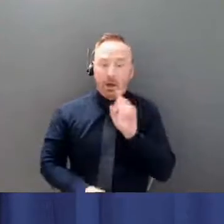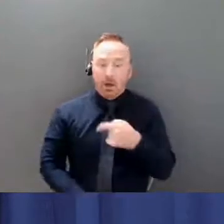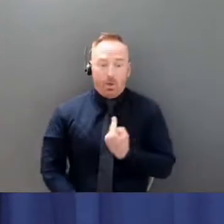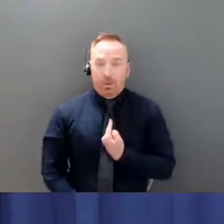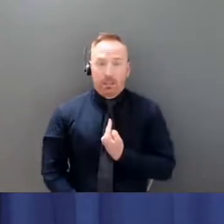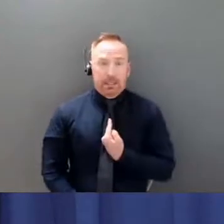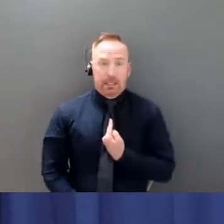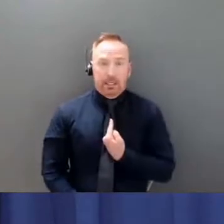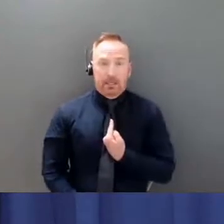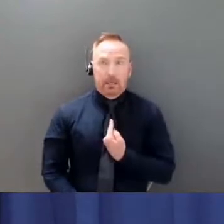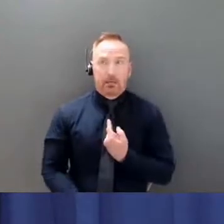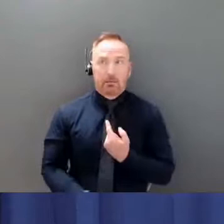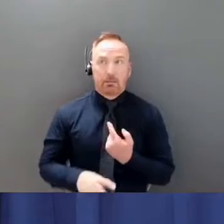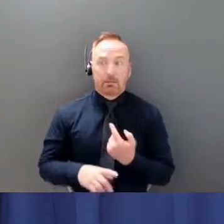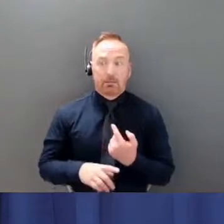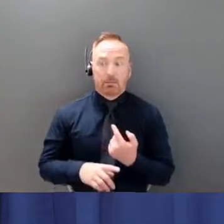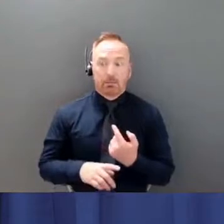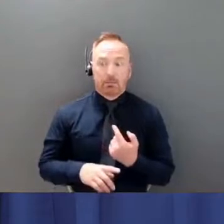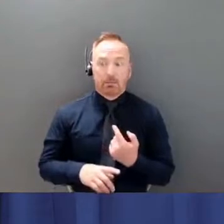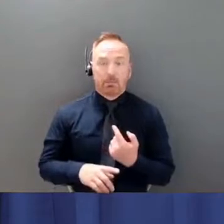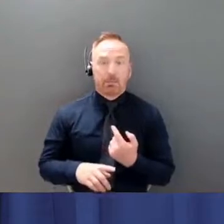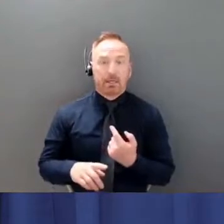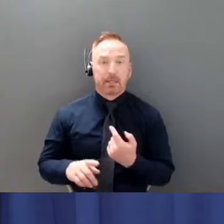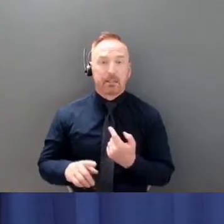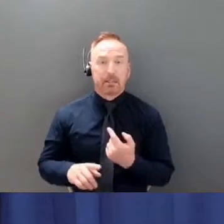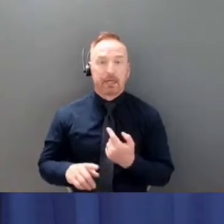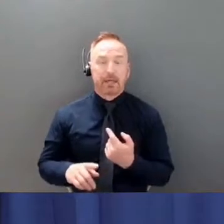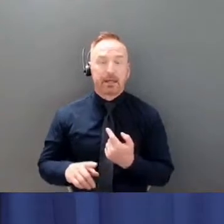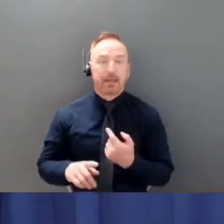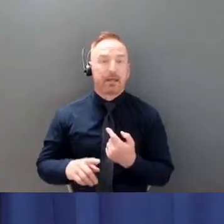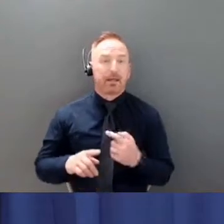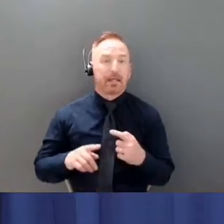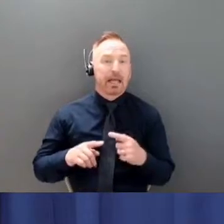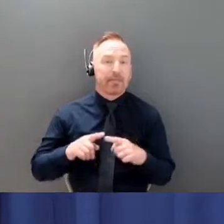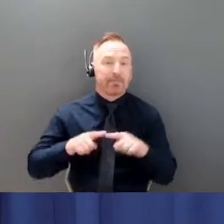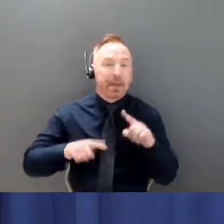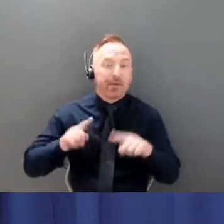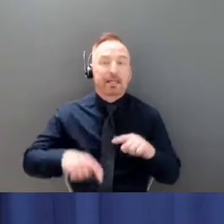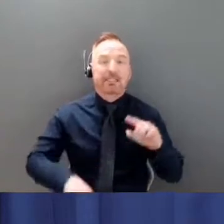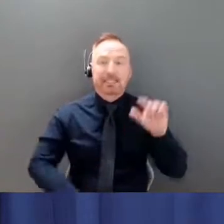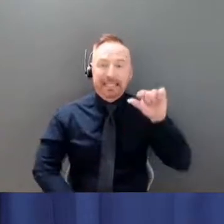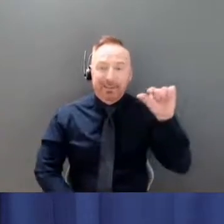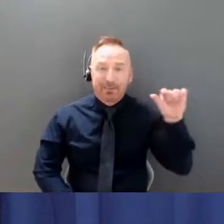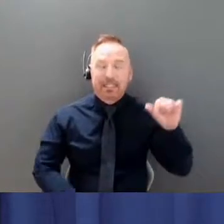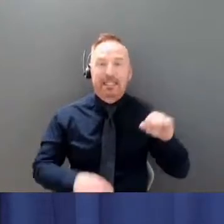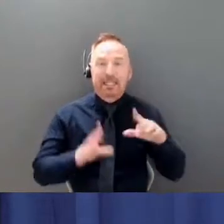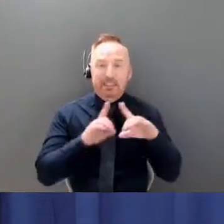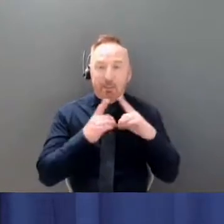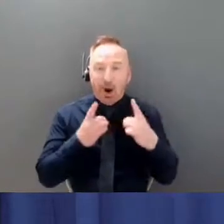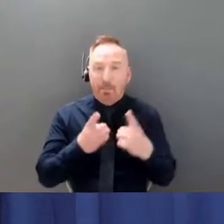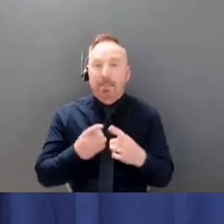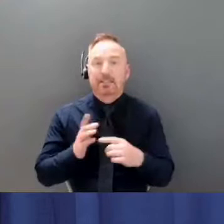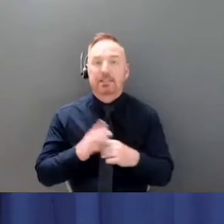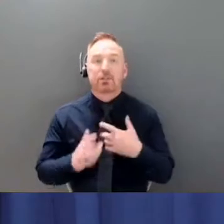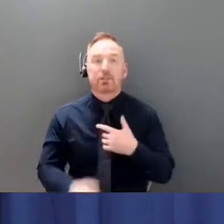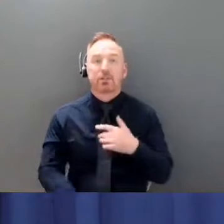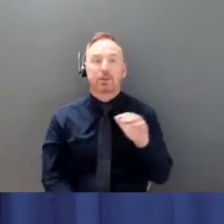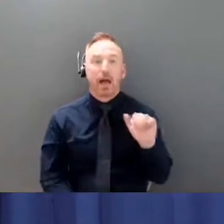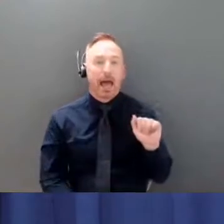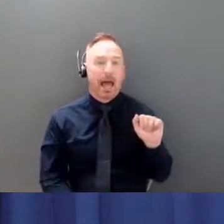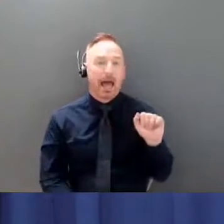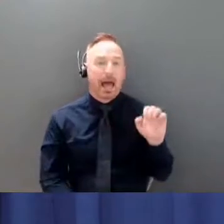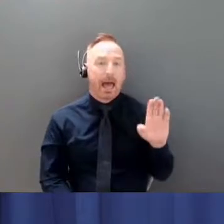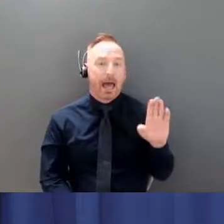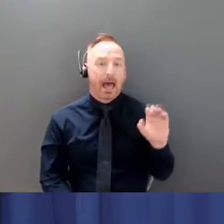the the different government departments of Aboriginal relations and community services to to help support what